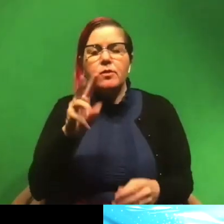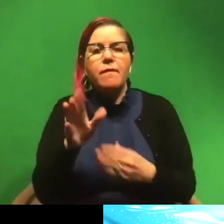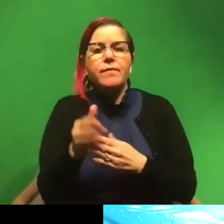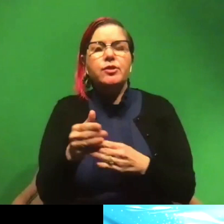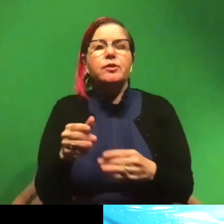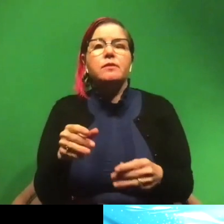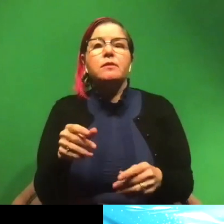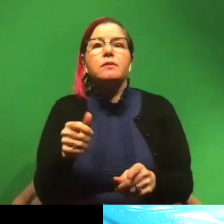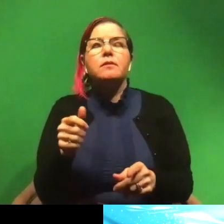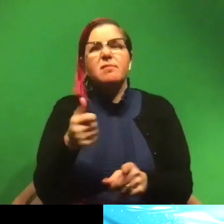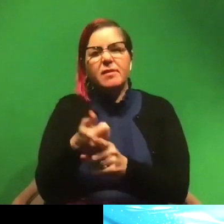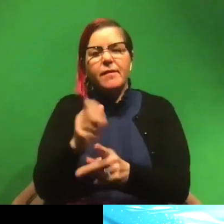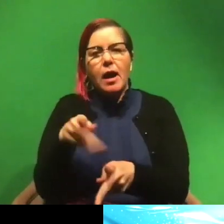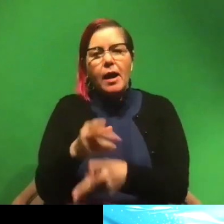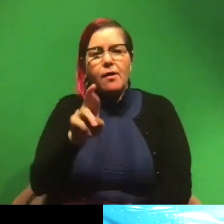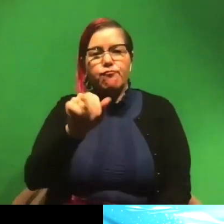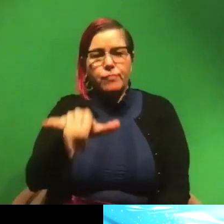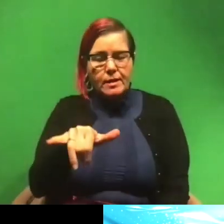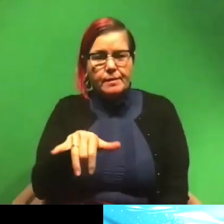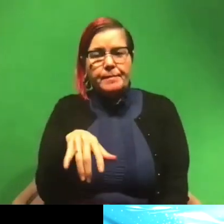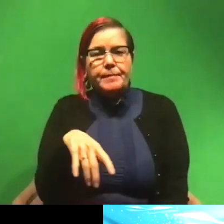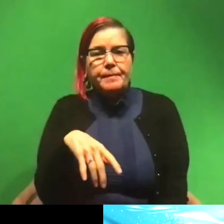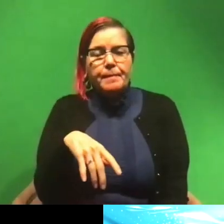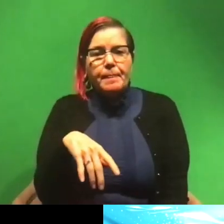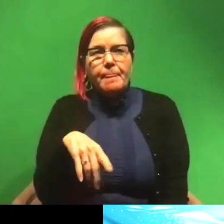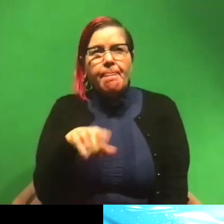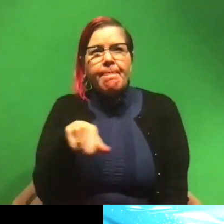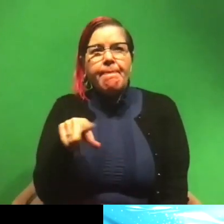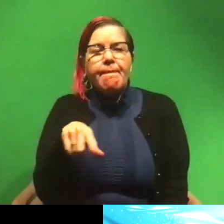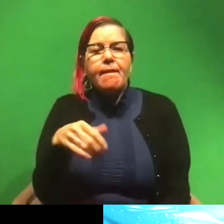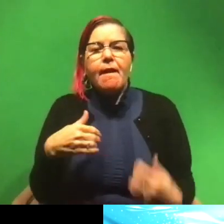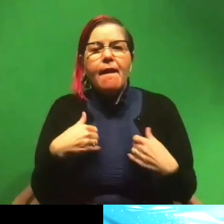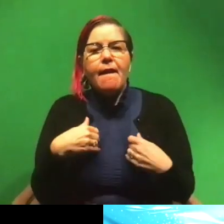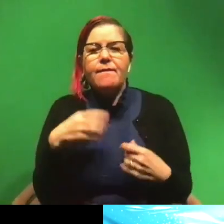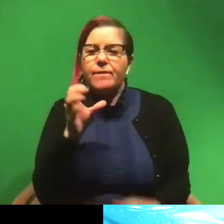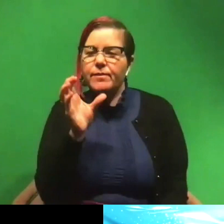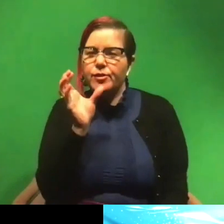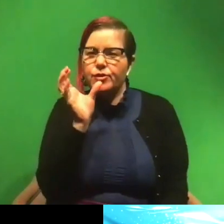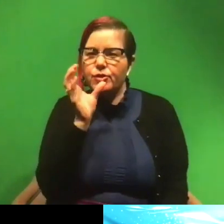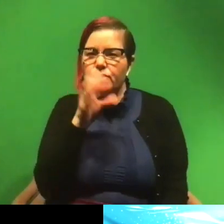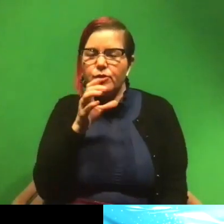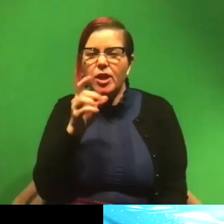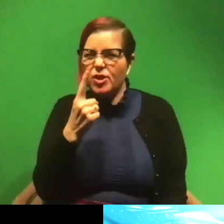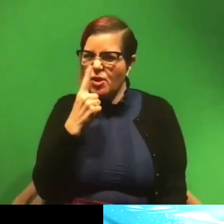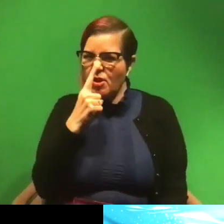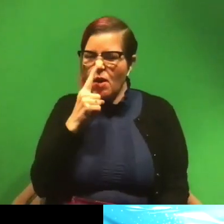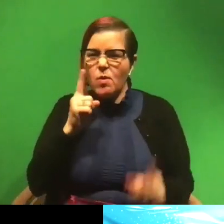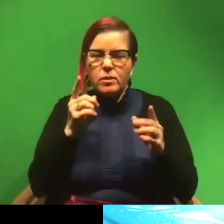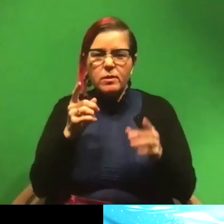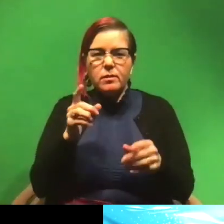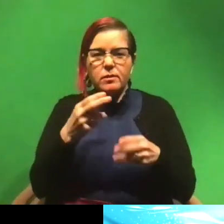are a type of ray. And they have these weird noses called